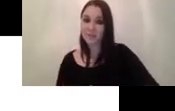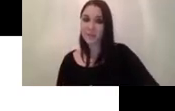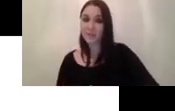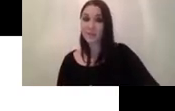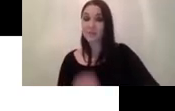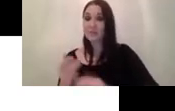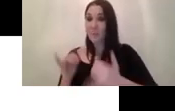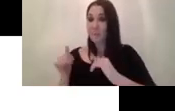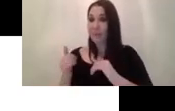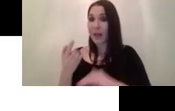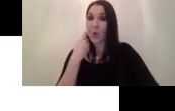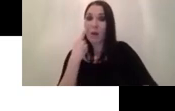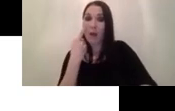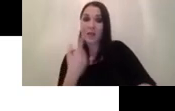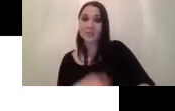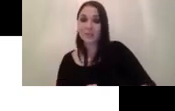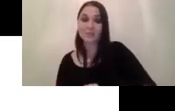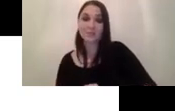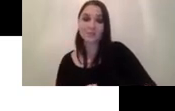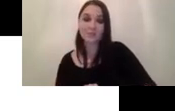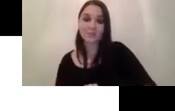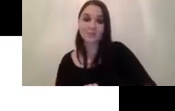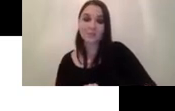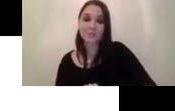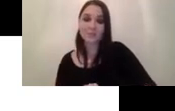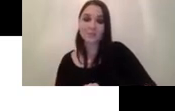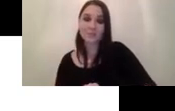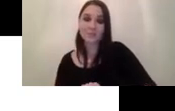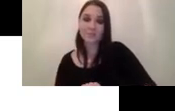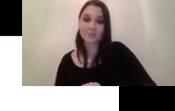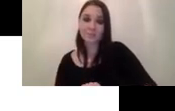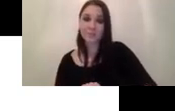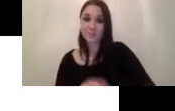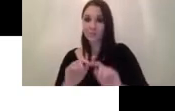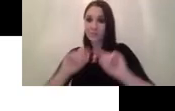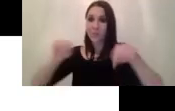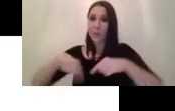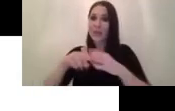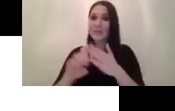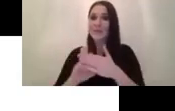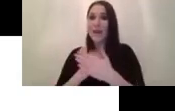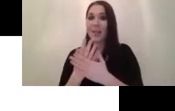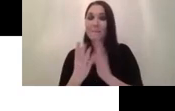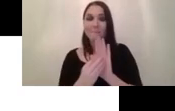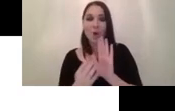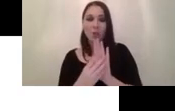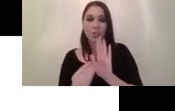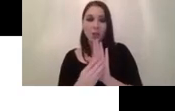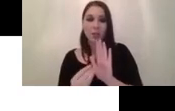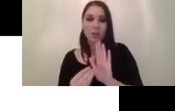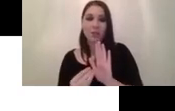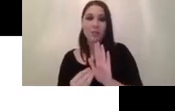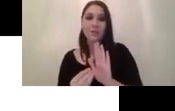something you could look at uh we develop our model on pytorch um for deployment